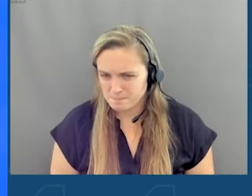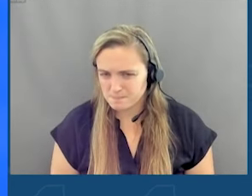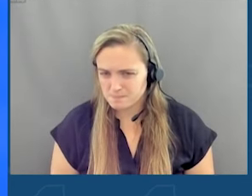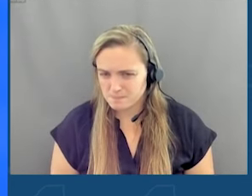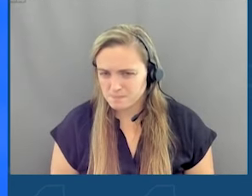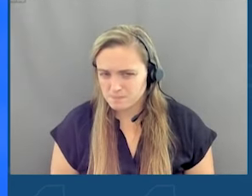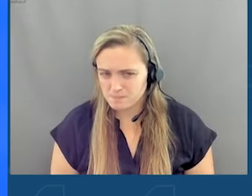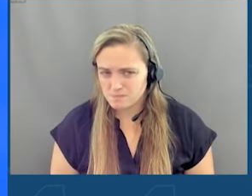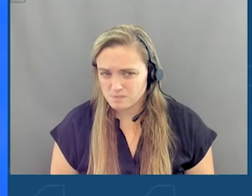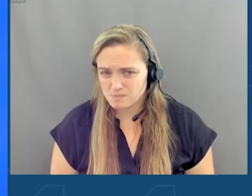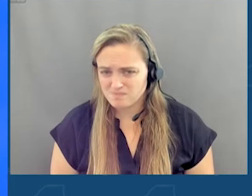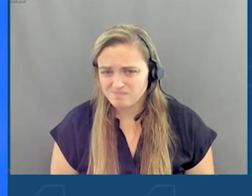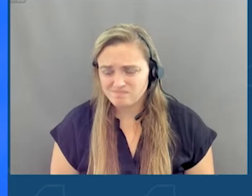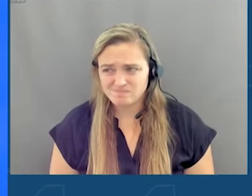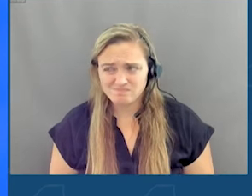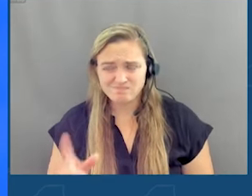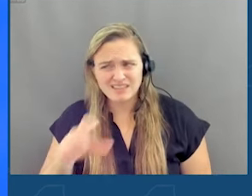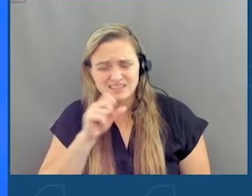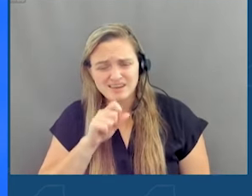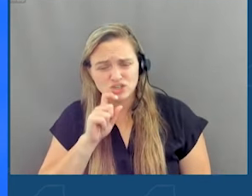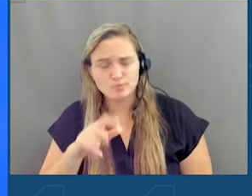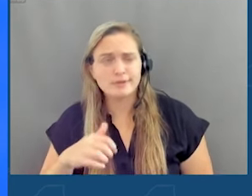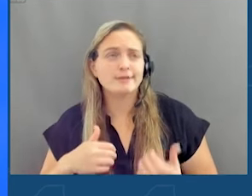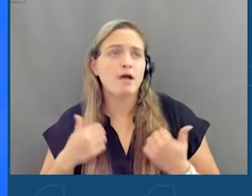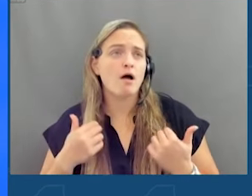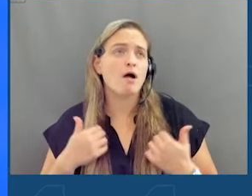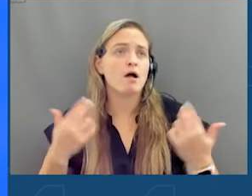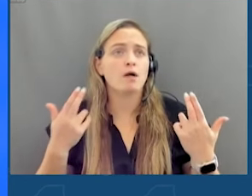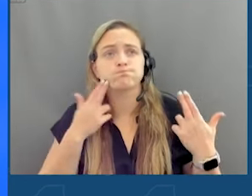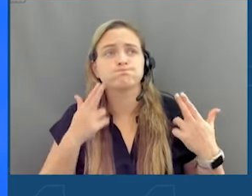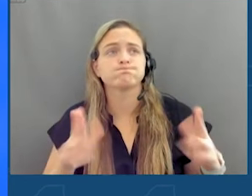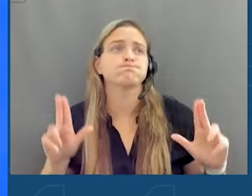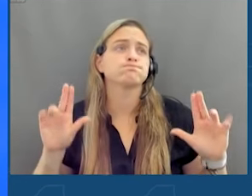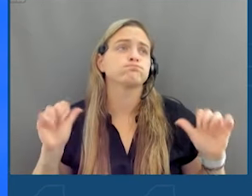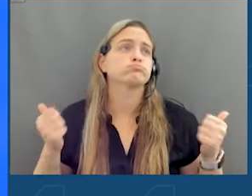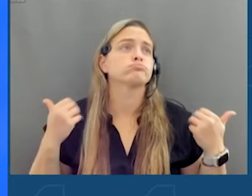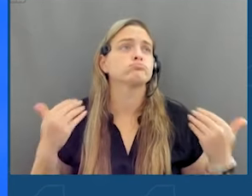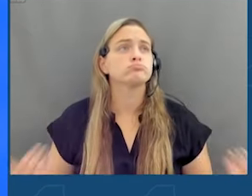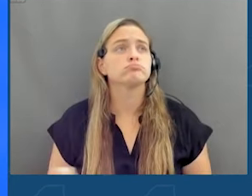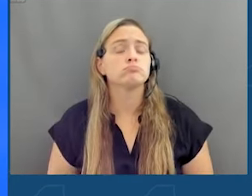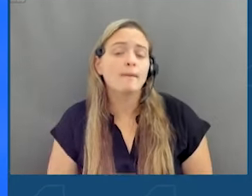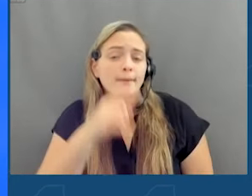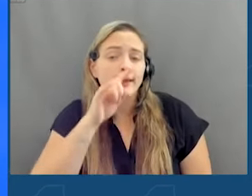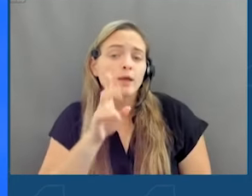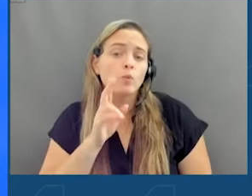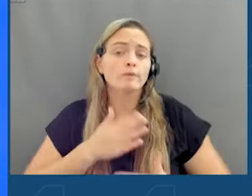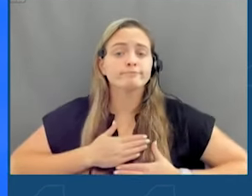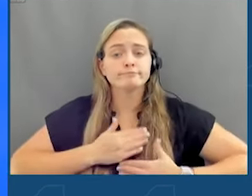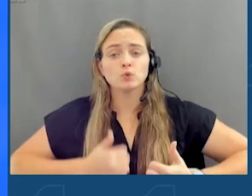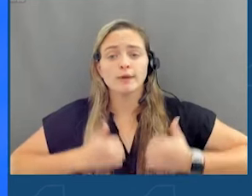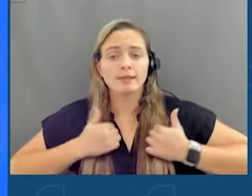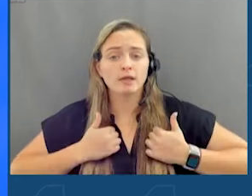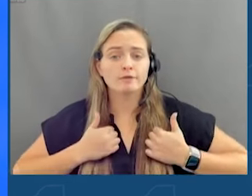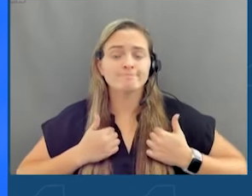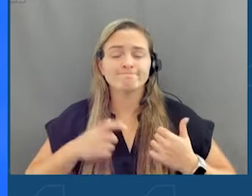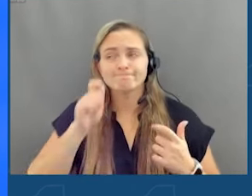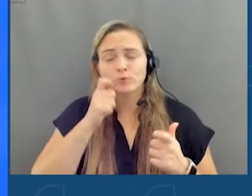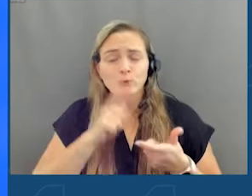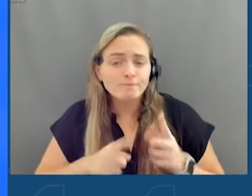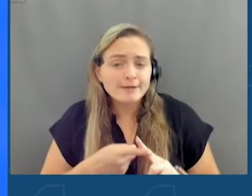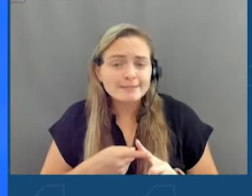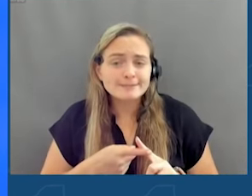That's an age, just be young and carefree. Thinking about, you know, I'm just a kid. I'm going to enjoy life. Got a lot of cool friends.